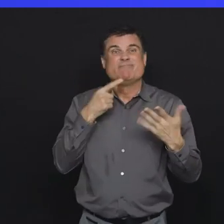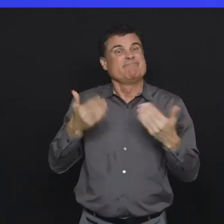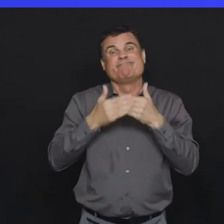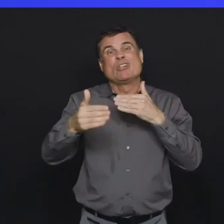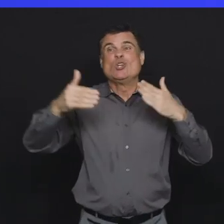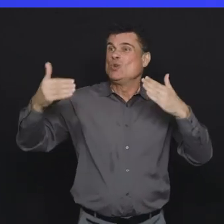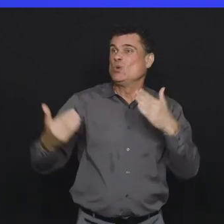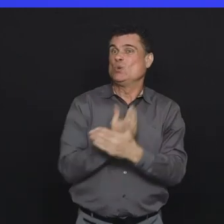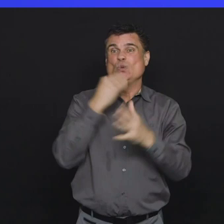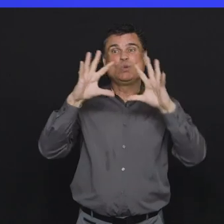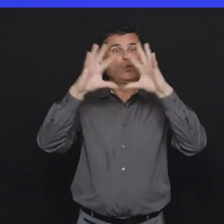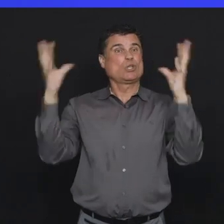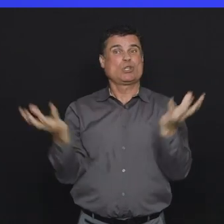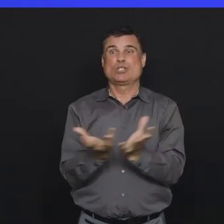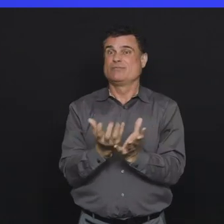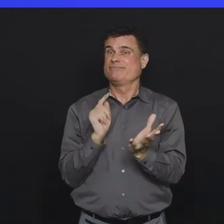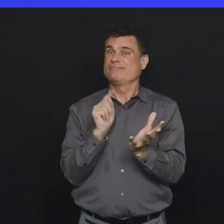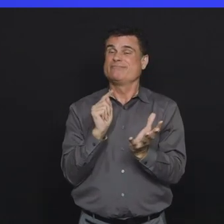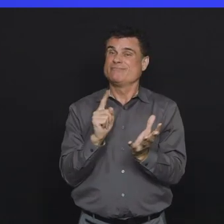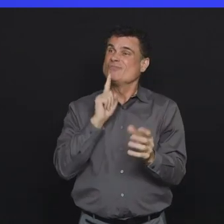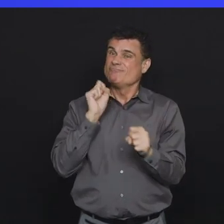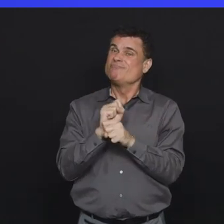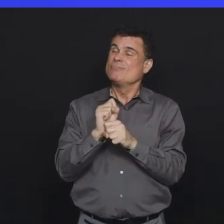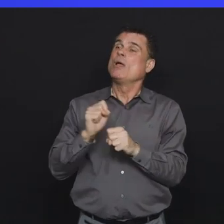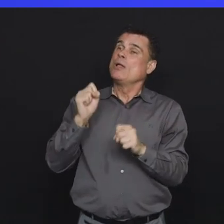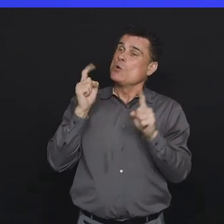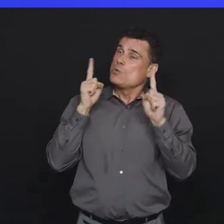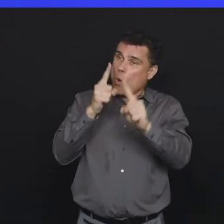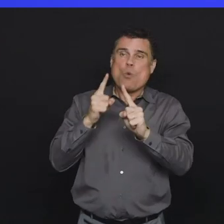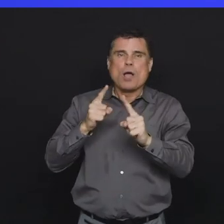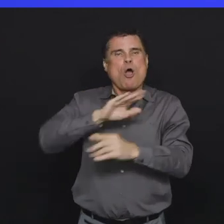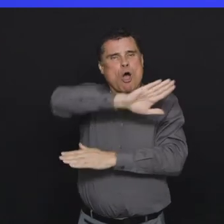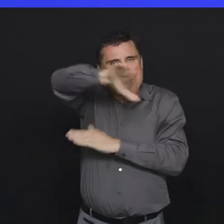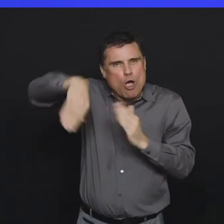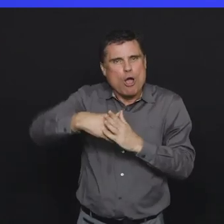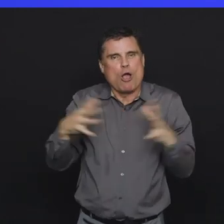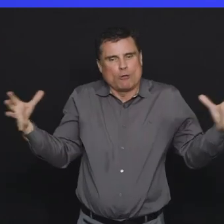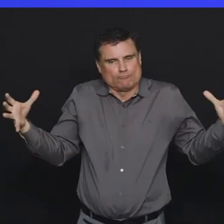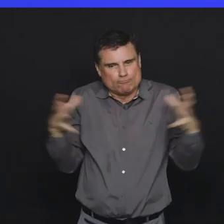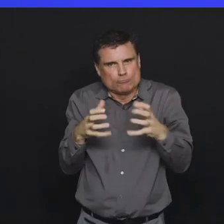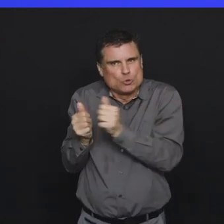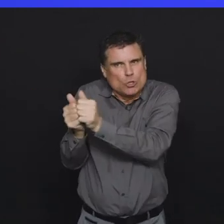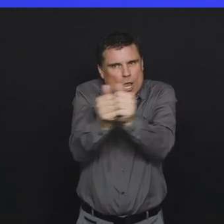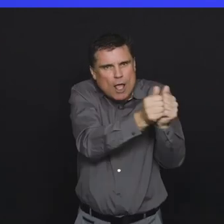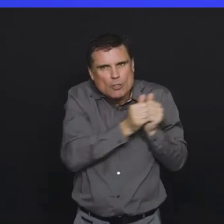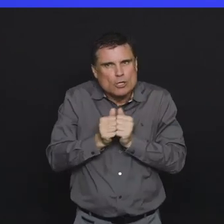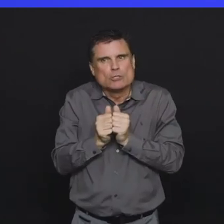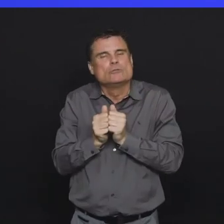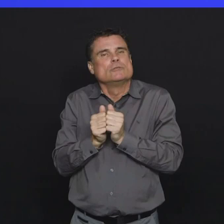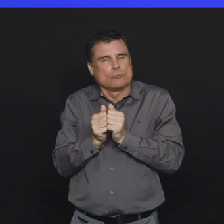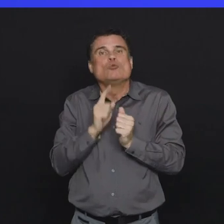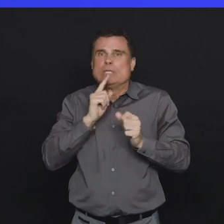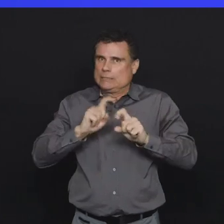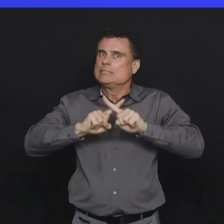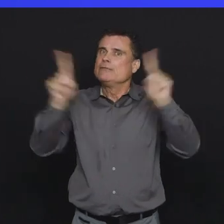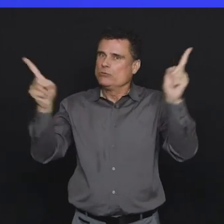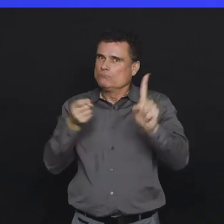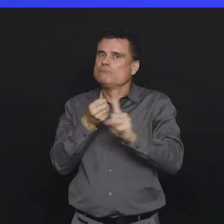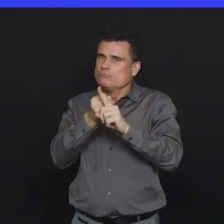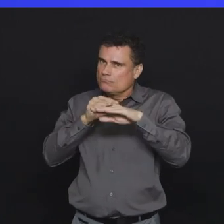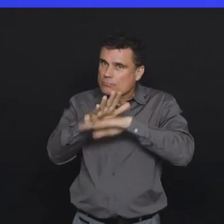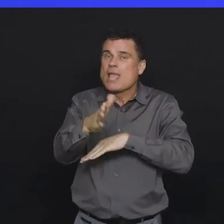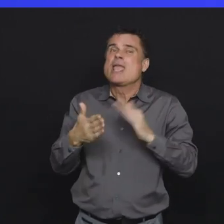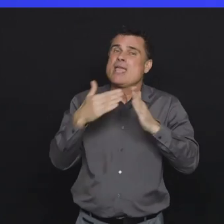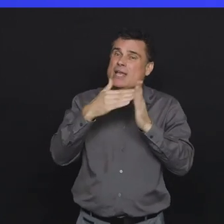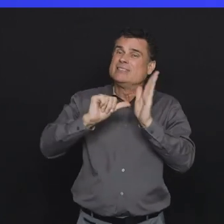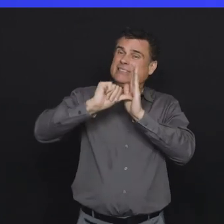reflects that. But we are in this together and we are making a difference in bending that curve. And we